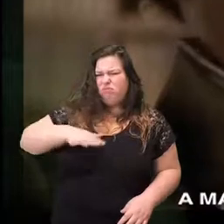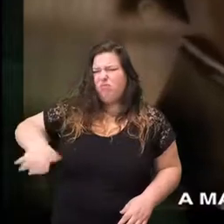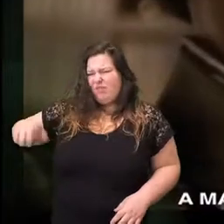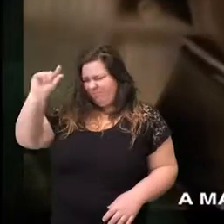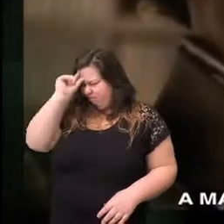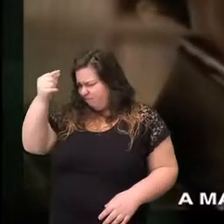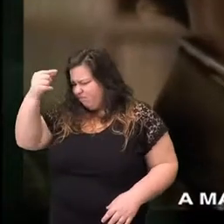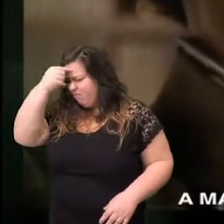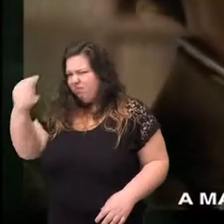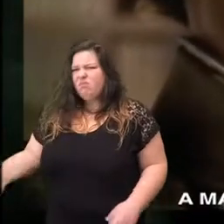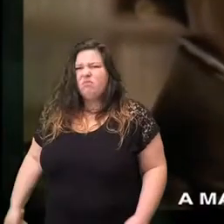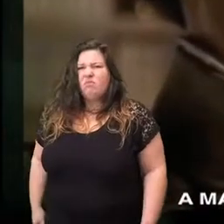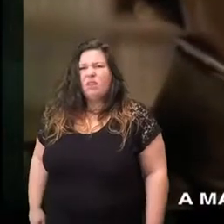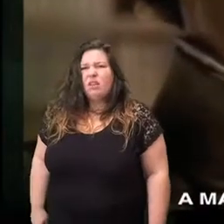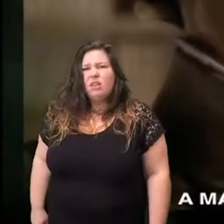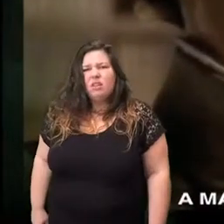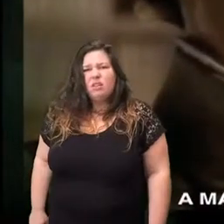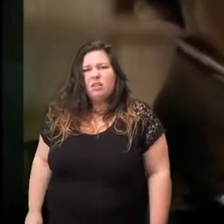fools and knaves